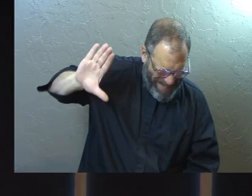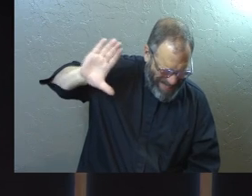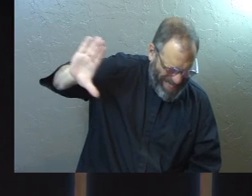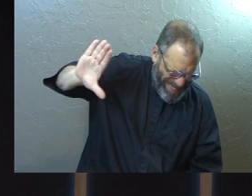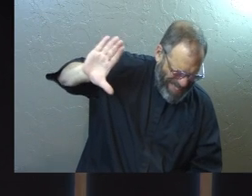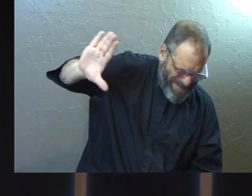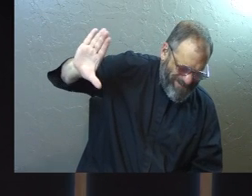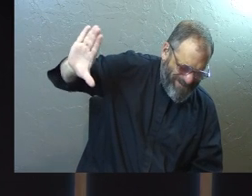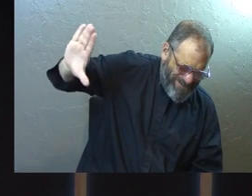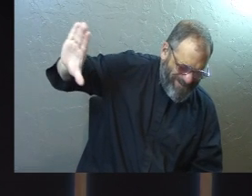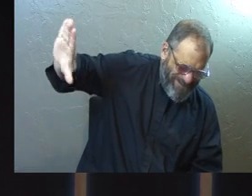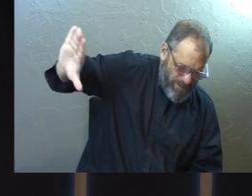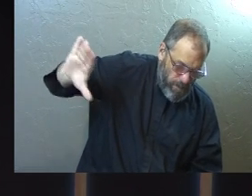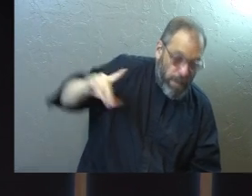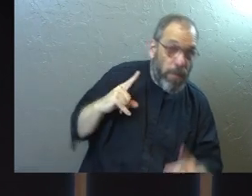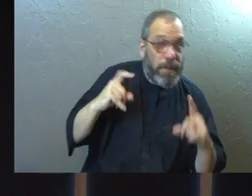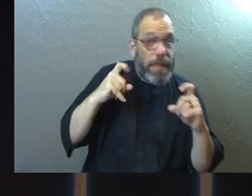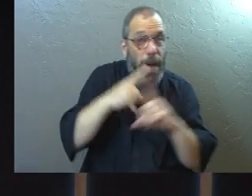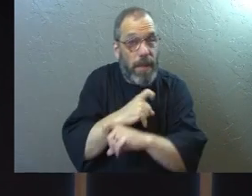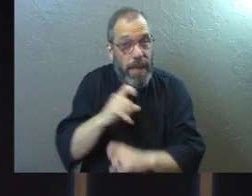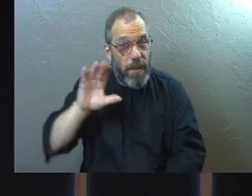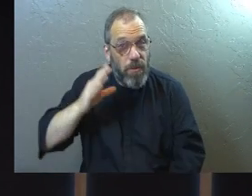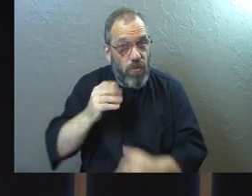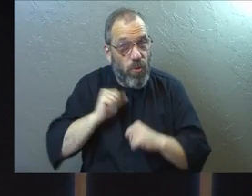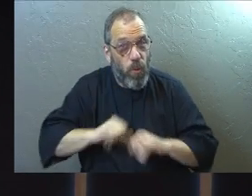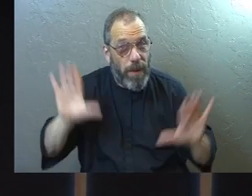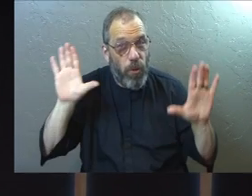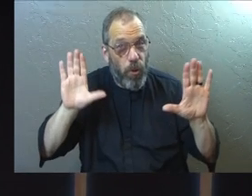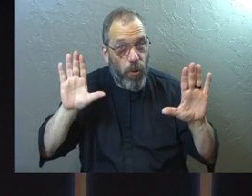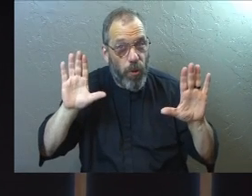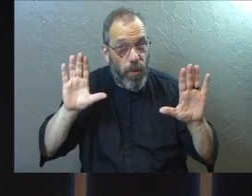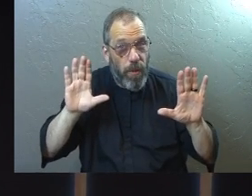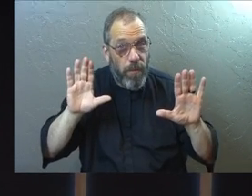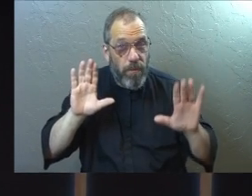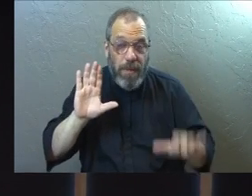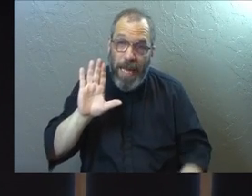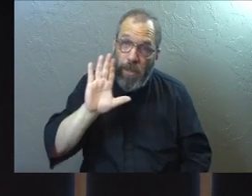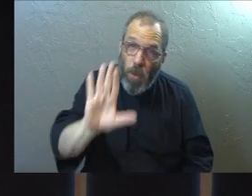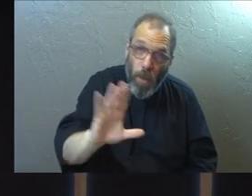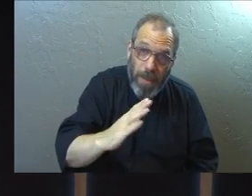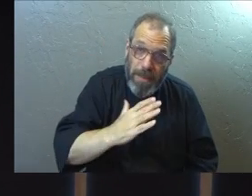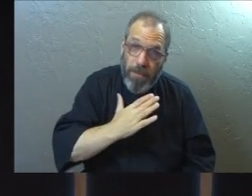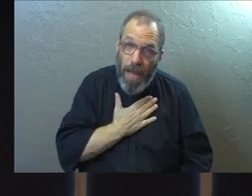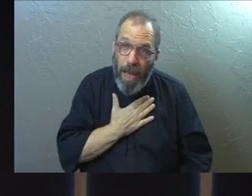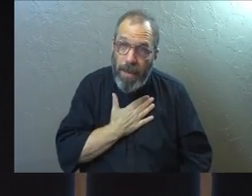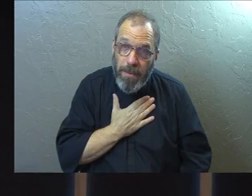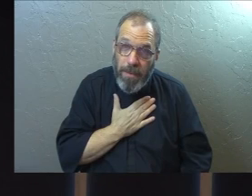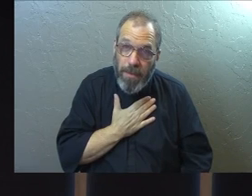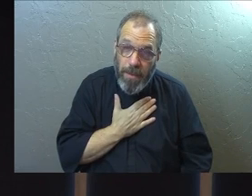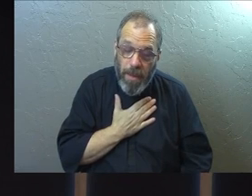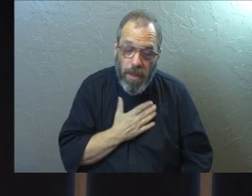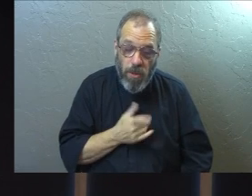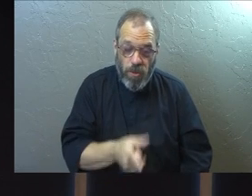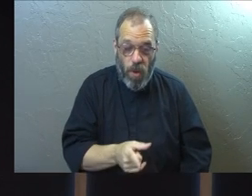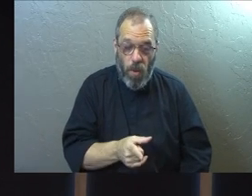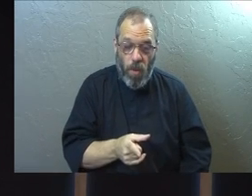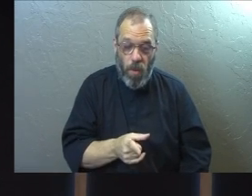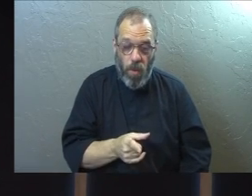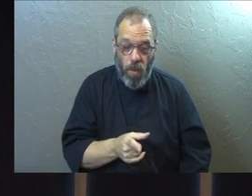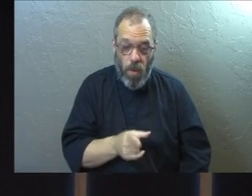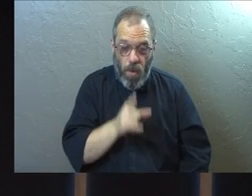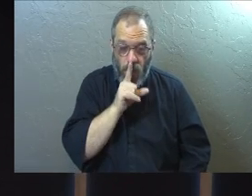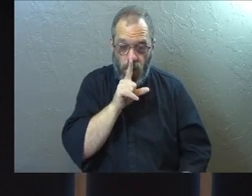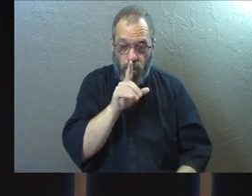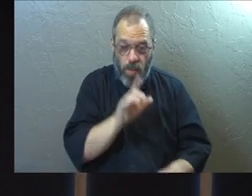surrender was a complicated surrender. Like a lot of ours will be. So these promises today,